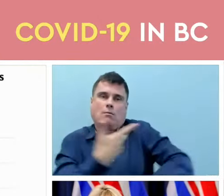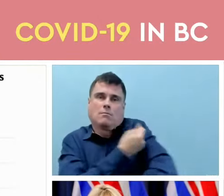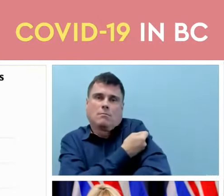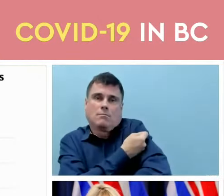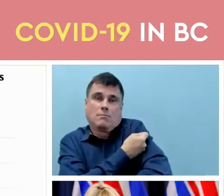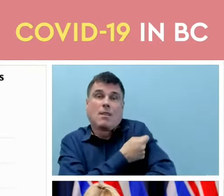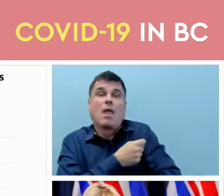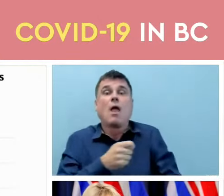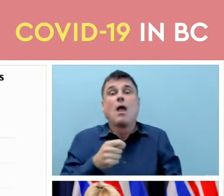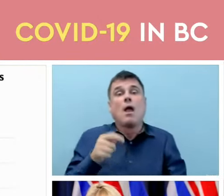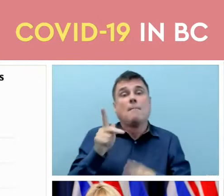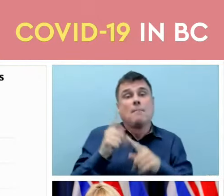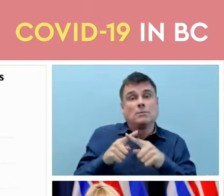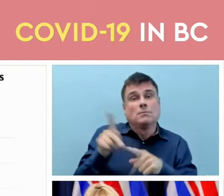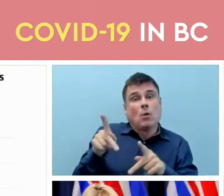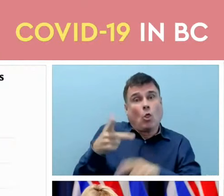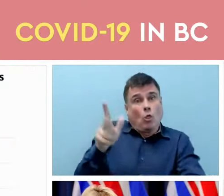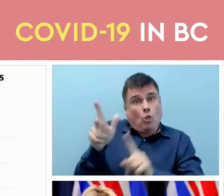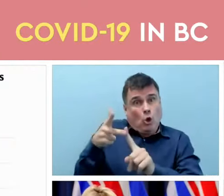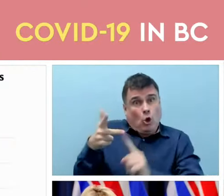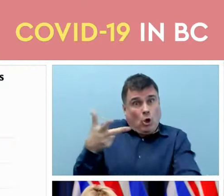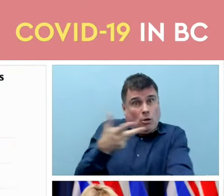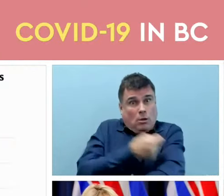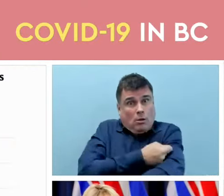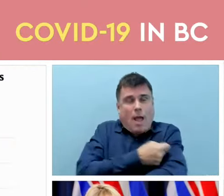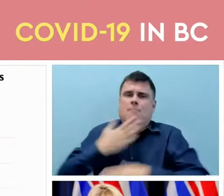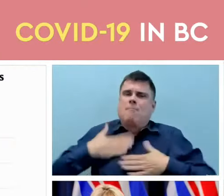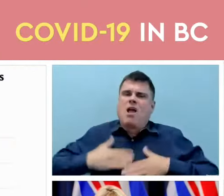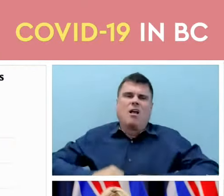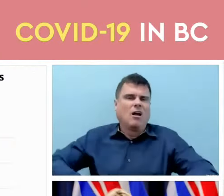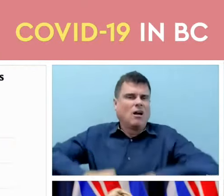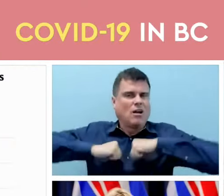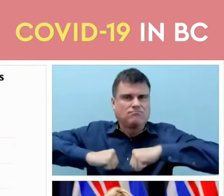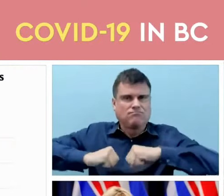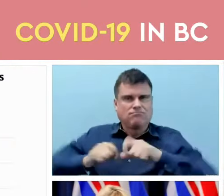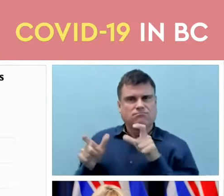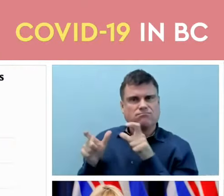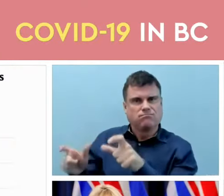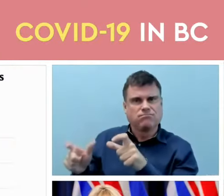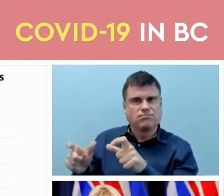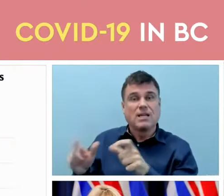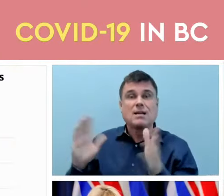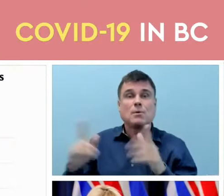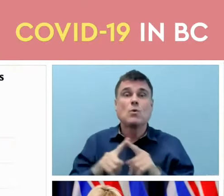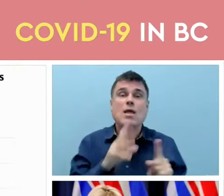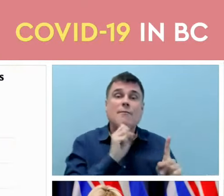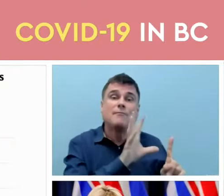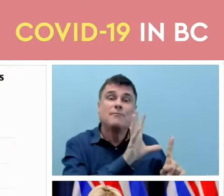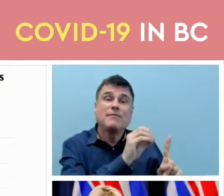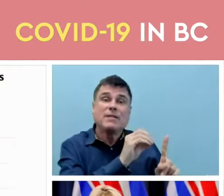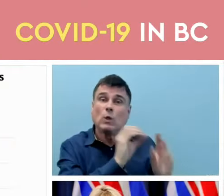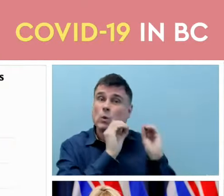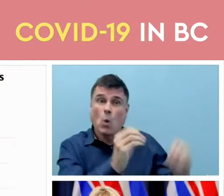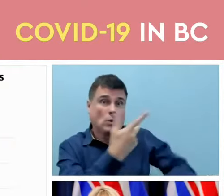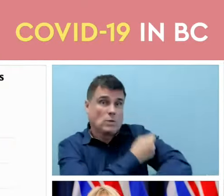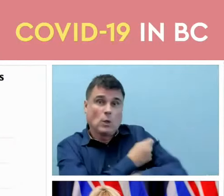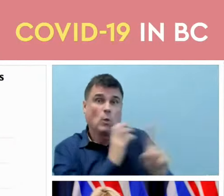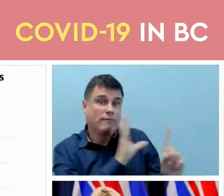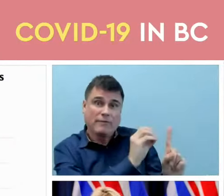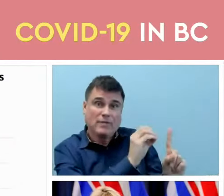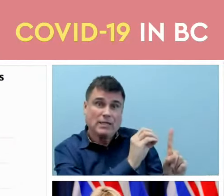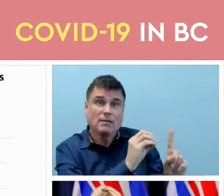age-standardized that means comparing a 50-year-old who is unvaccinated versus a 50-year-old who has three doses of vaccine